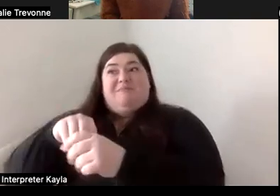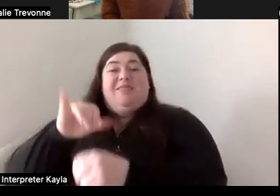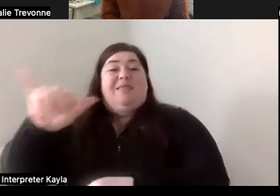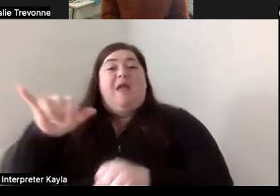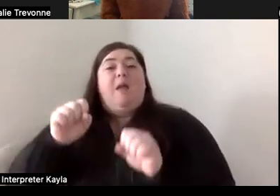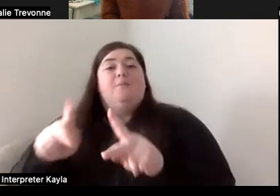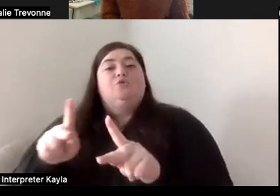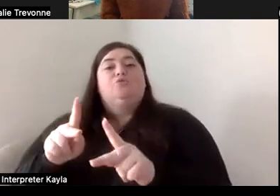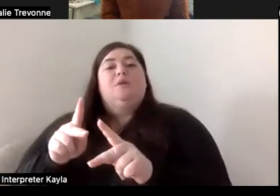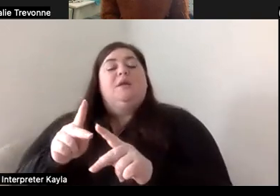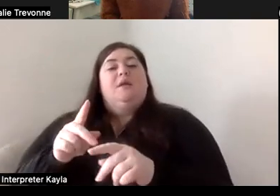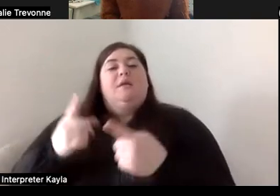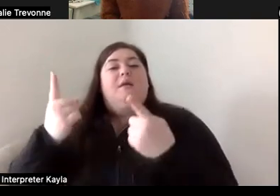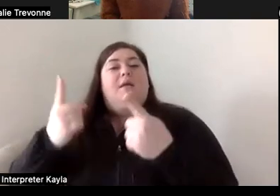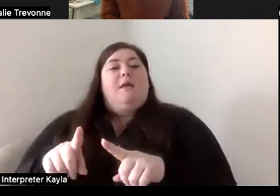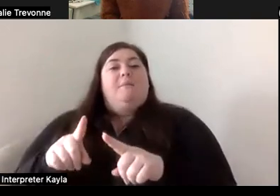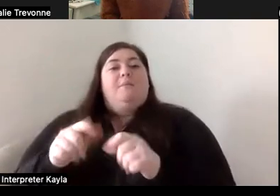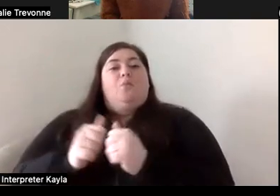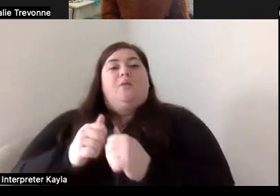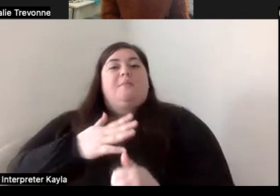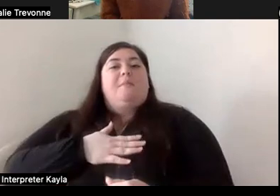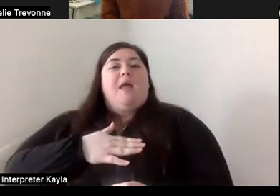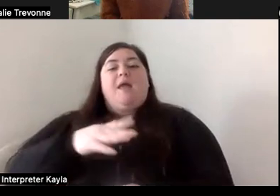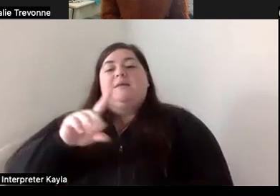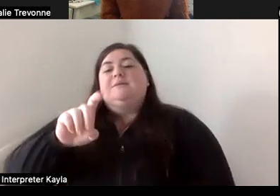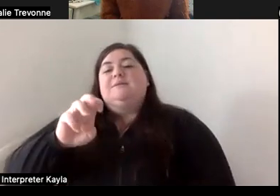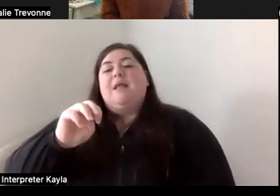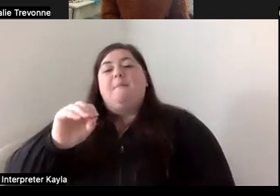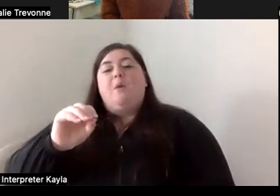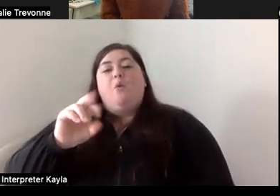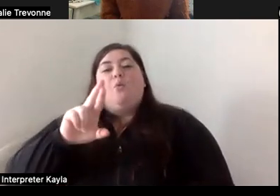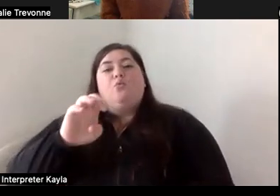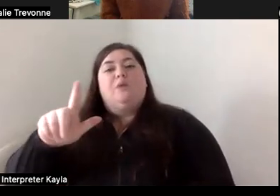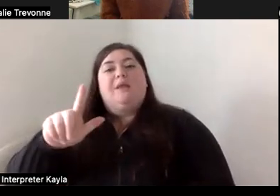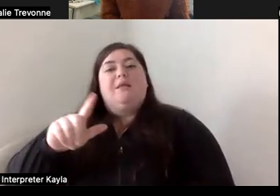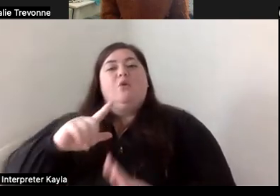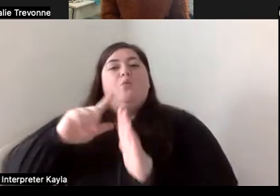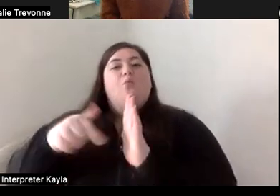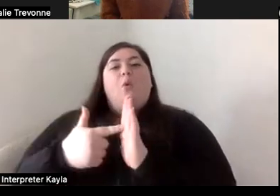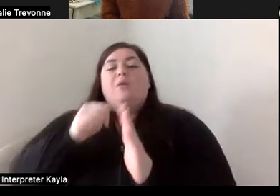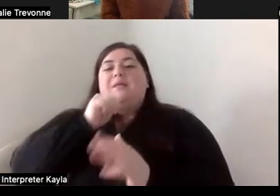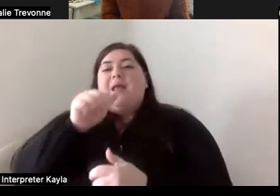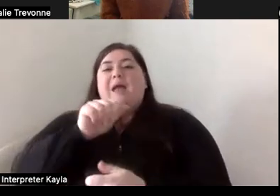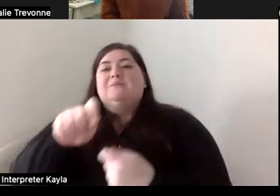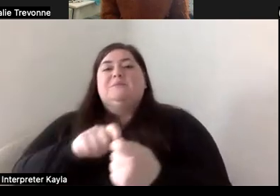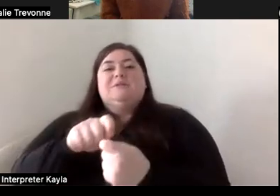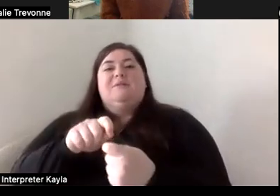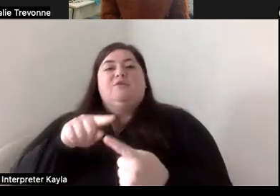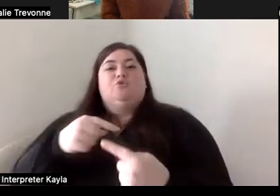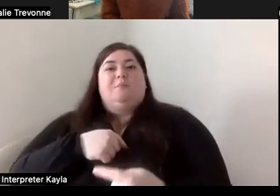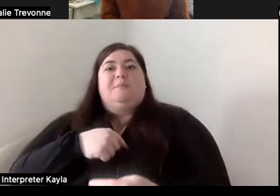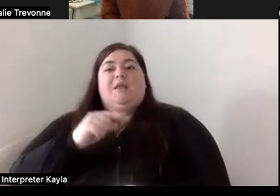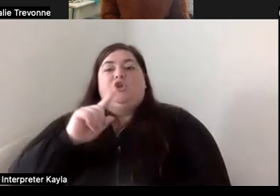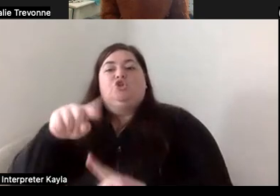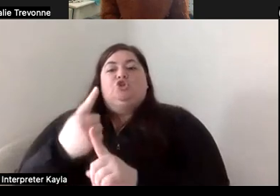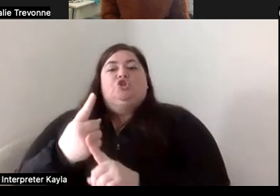kind of having my own demo reel or where I could be, you know, roles that weren't specific to me being a little person. And